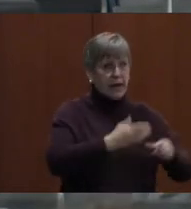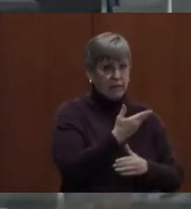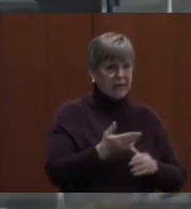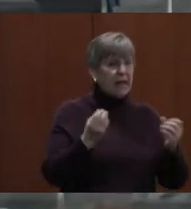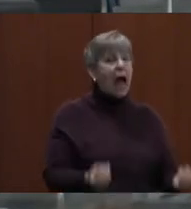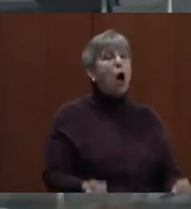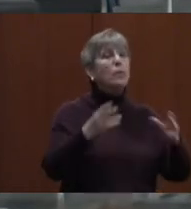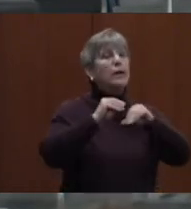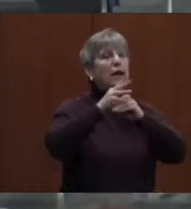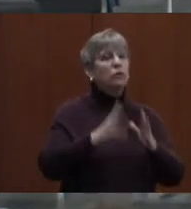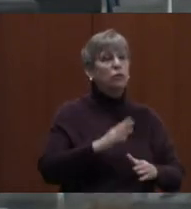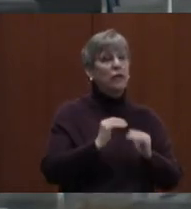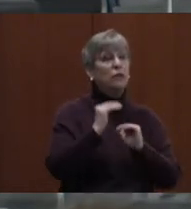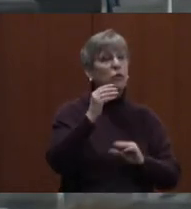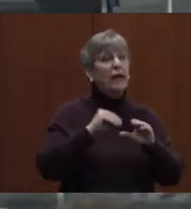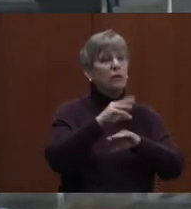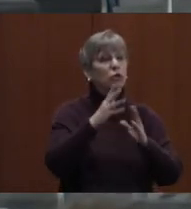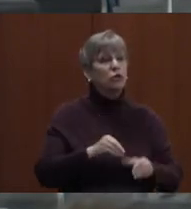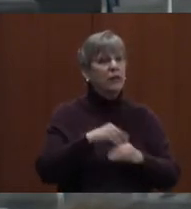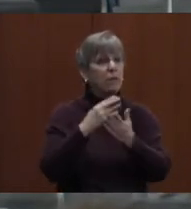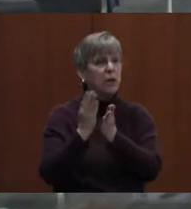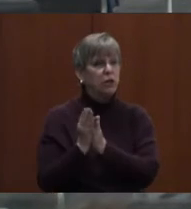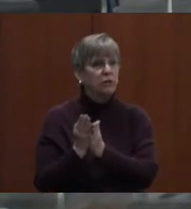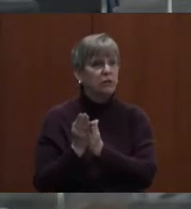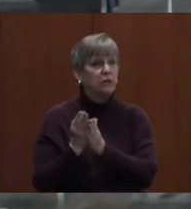counselors, additional counselors, were in that budget?